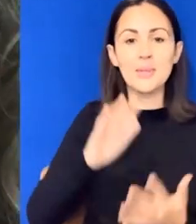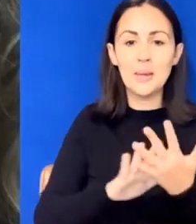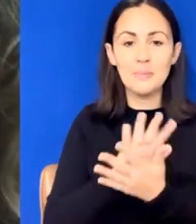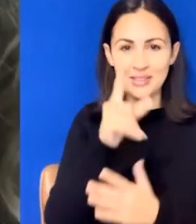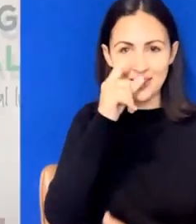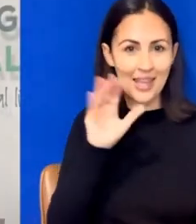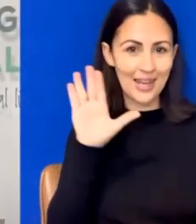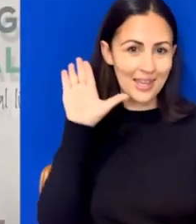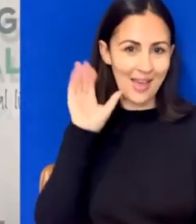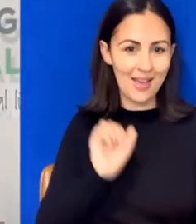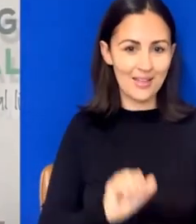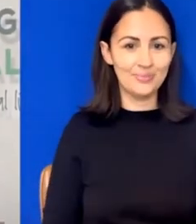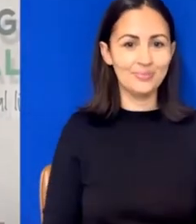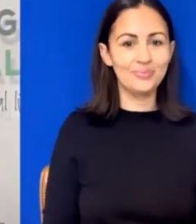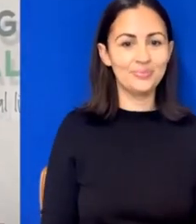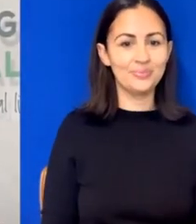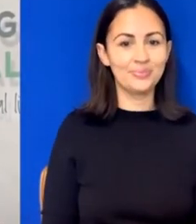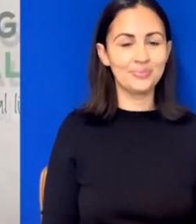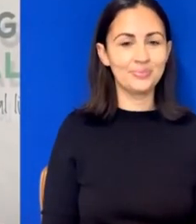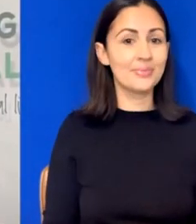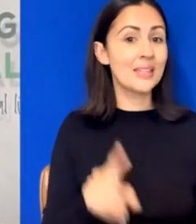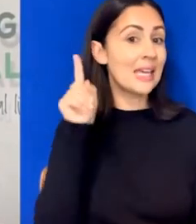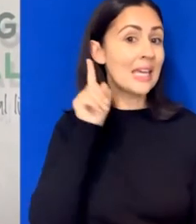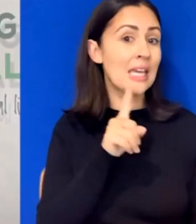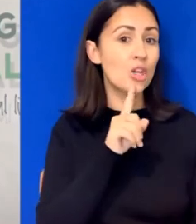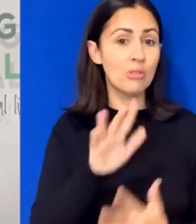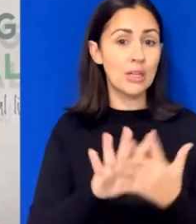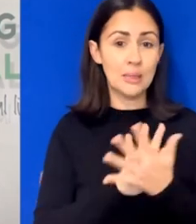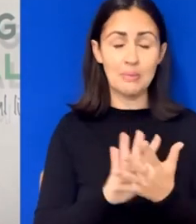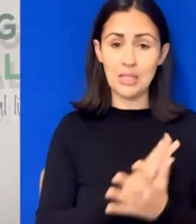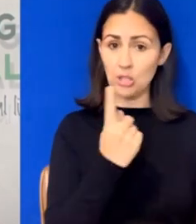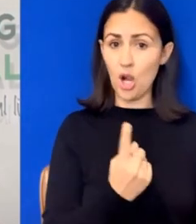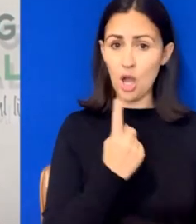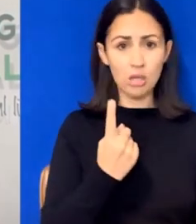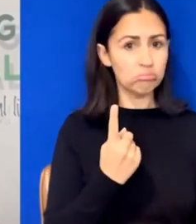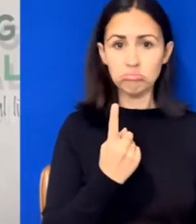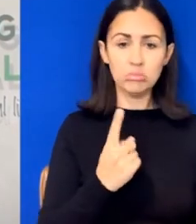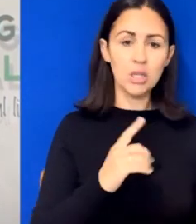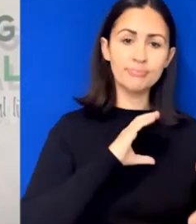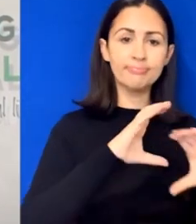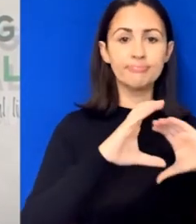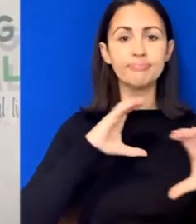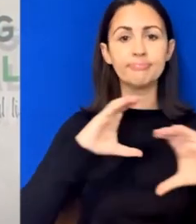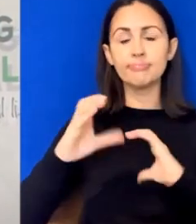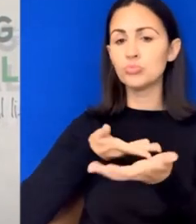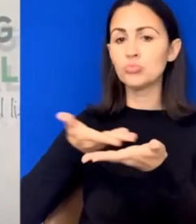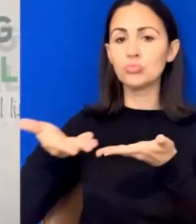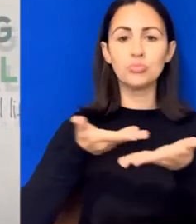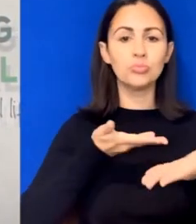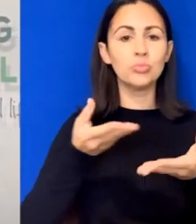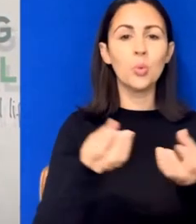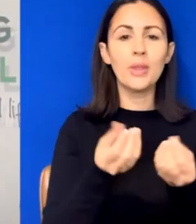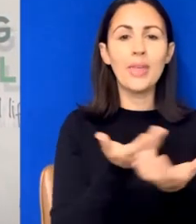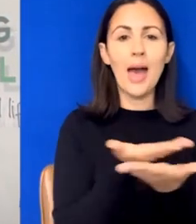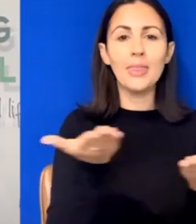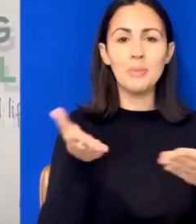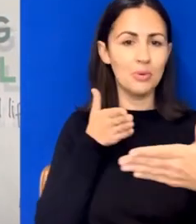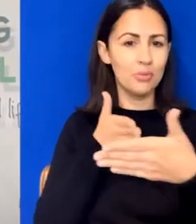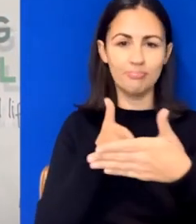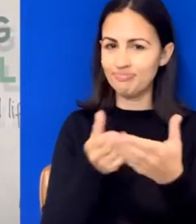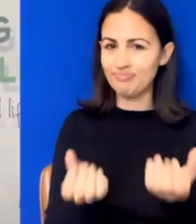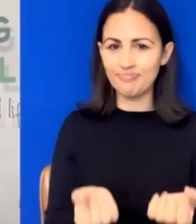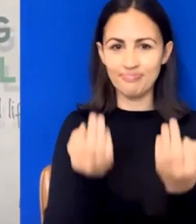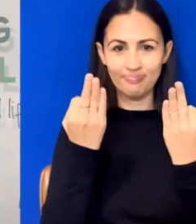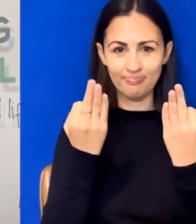I can hear. Hearing allows me not to feel isolated, but to be able to communicate and interact with others without barriers.